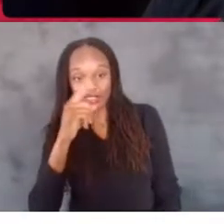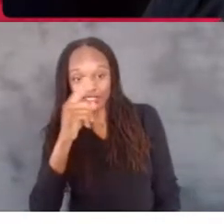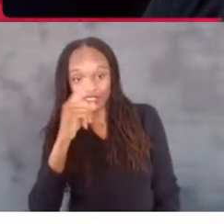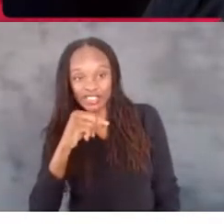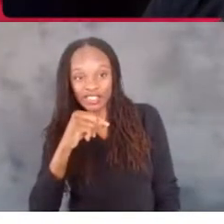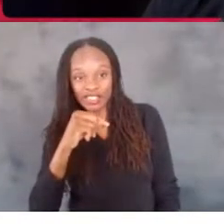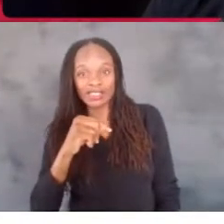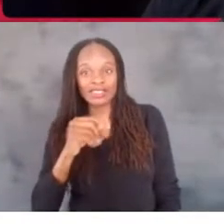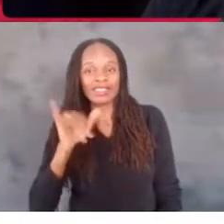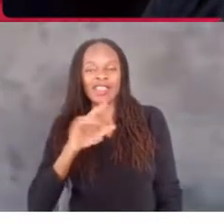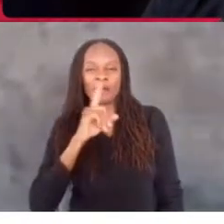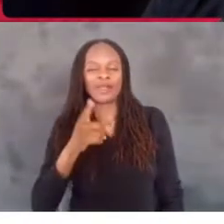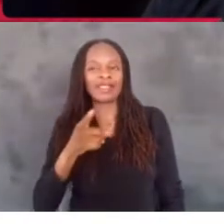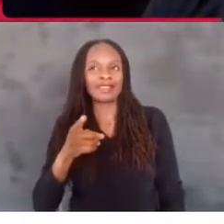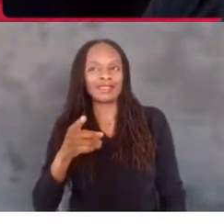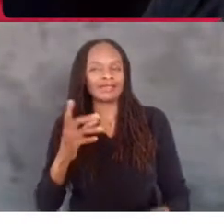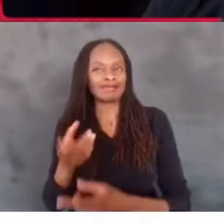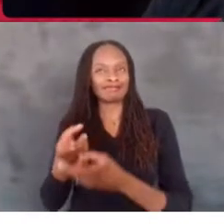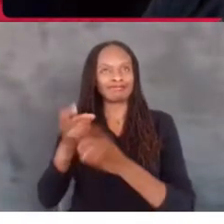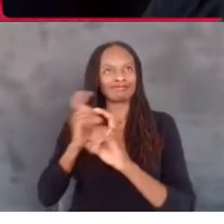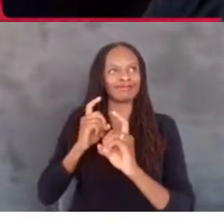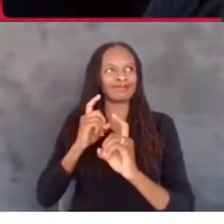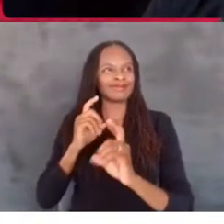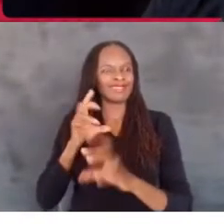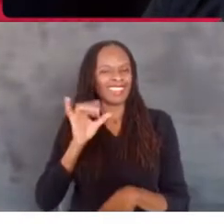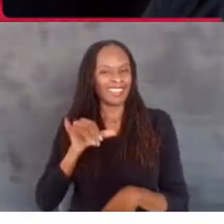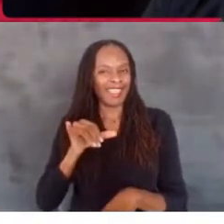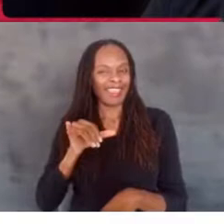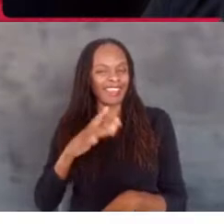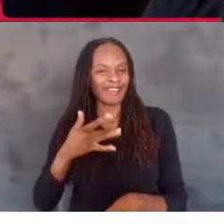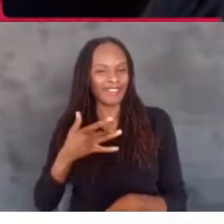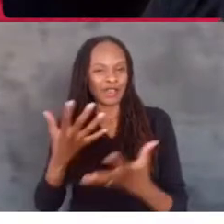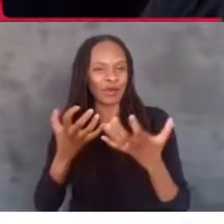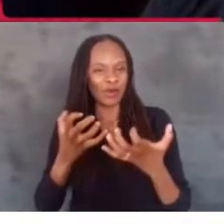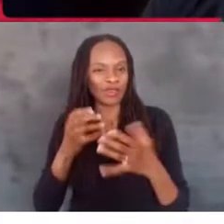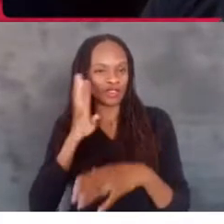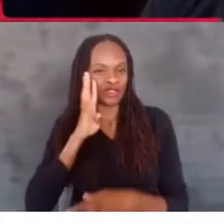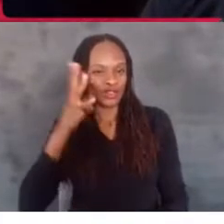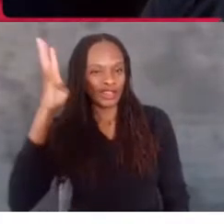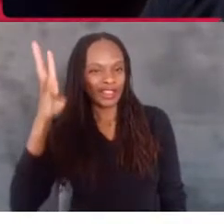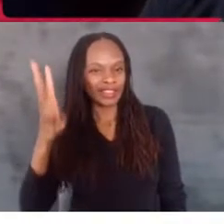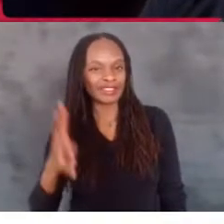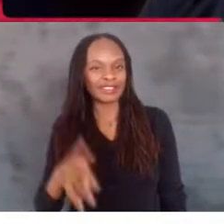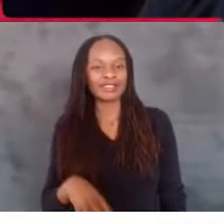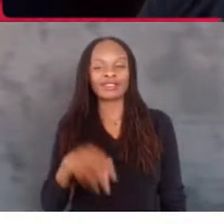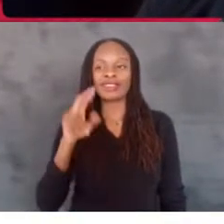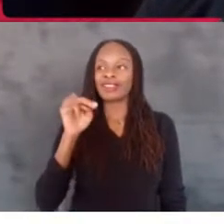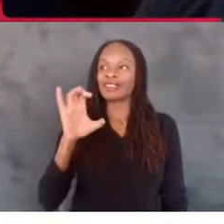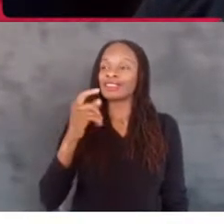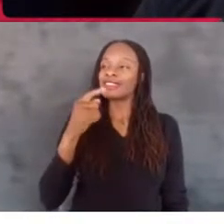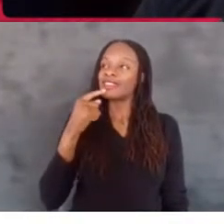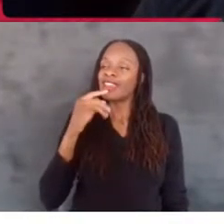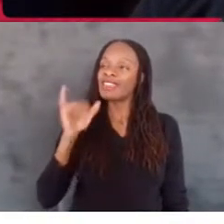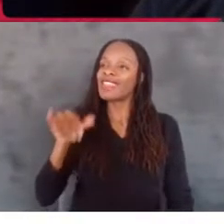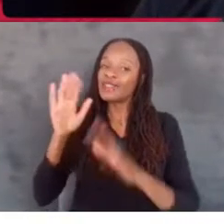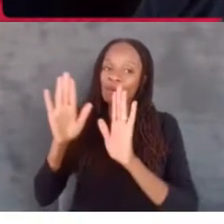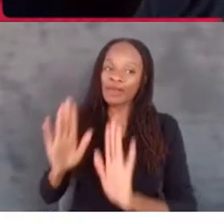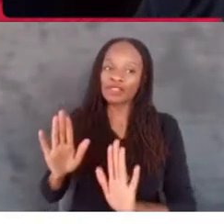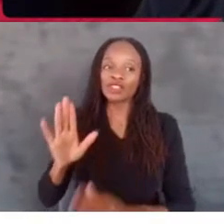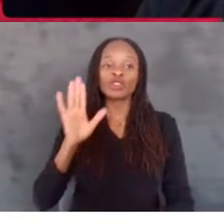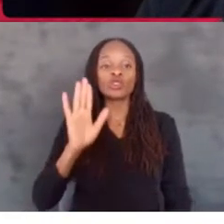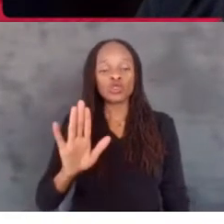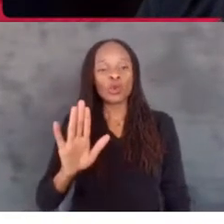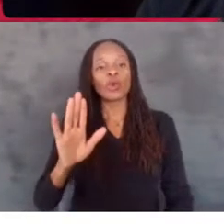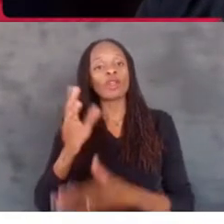gave me the bug of wanting to create. That is so amazing. And your film